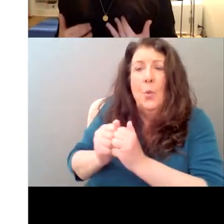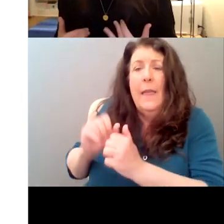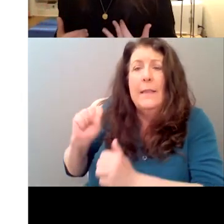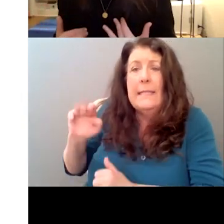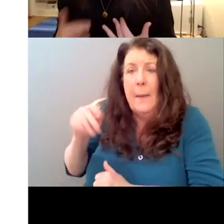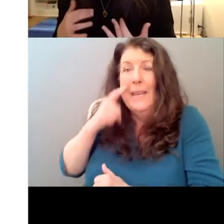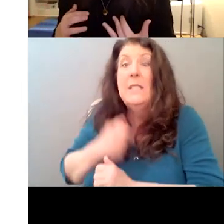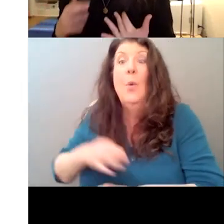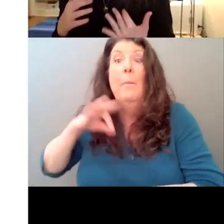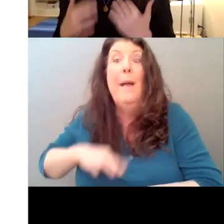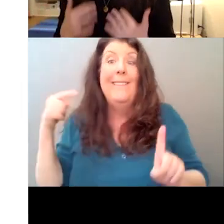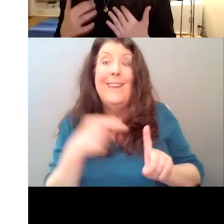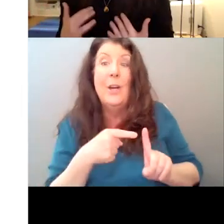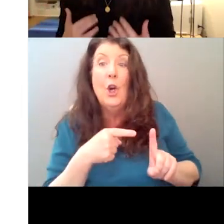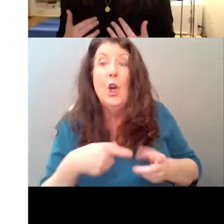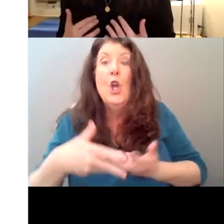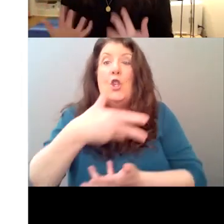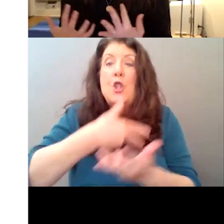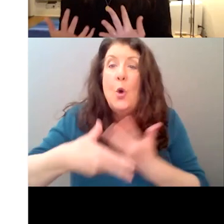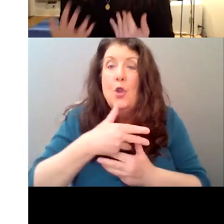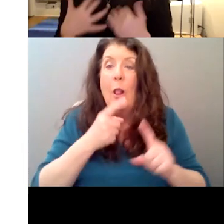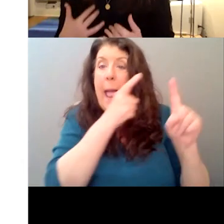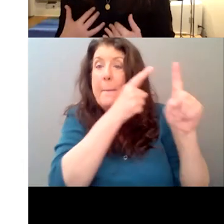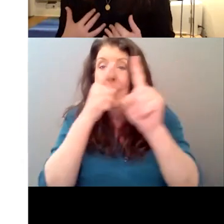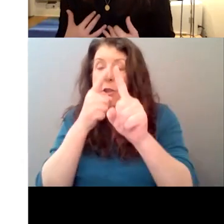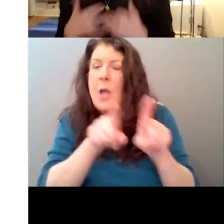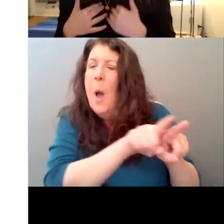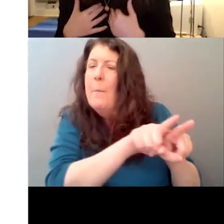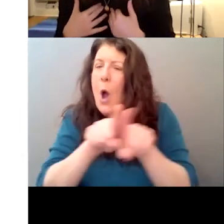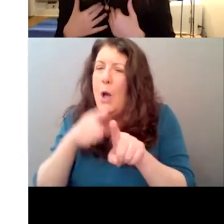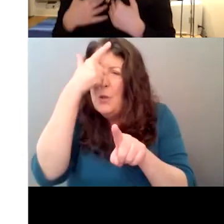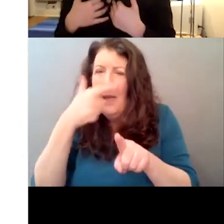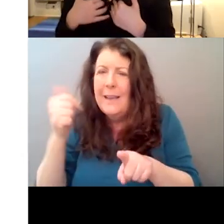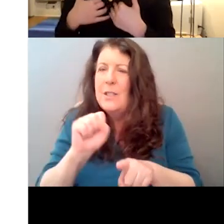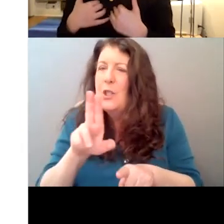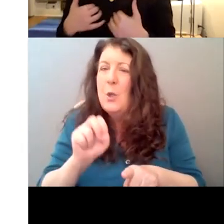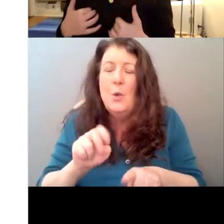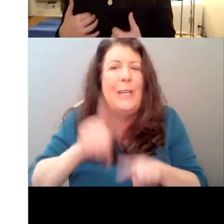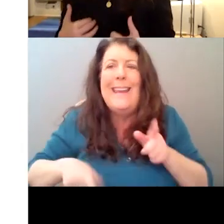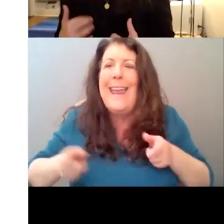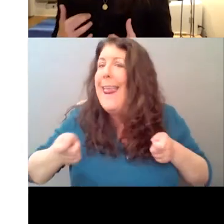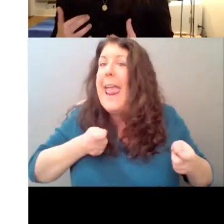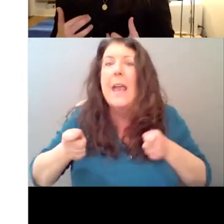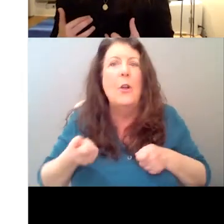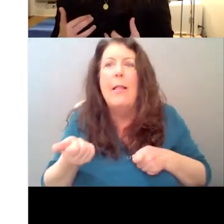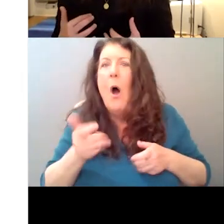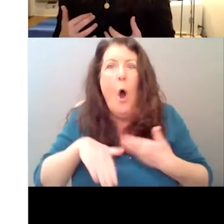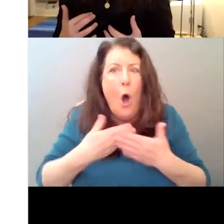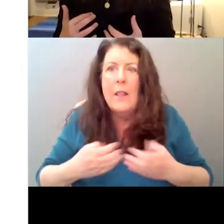more importantly, because it, because Sue can't handle all of the emotion that comes at her every single time Emily writes her a poem.